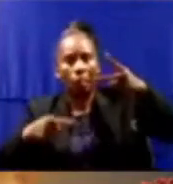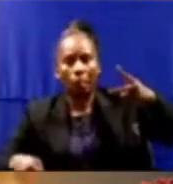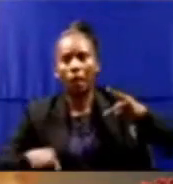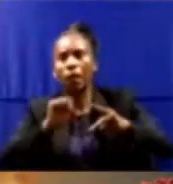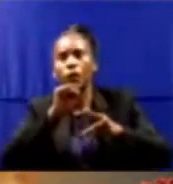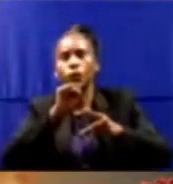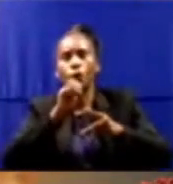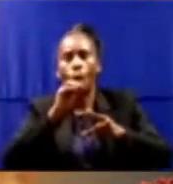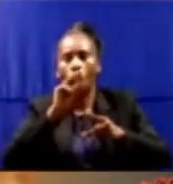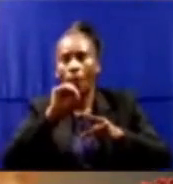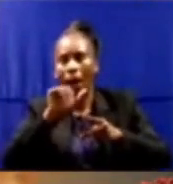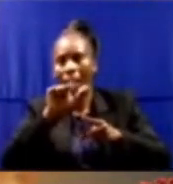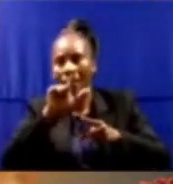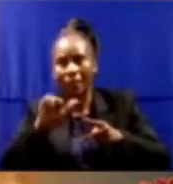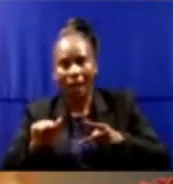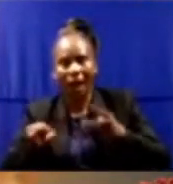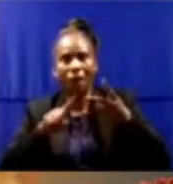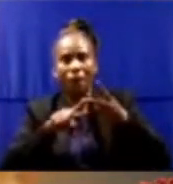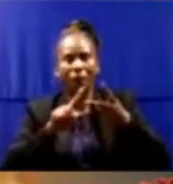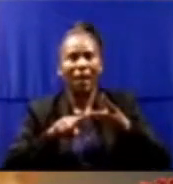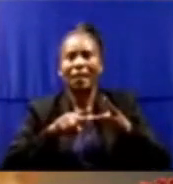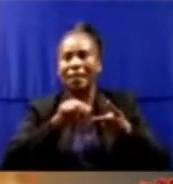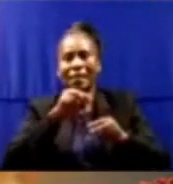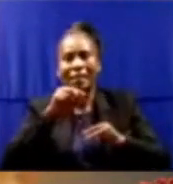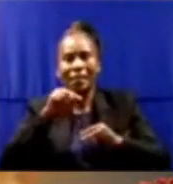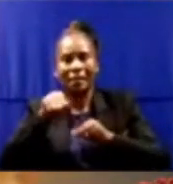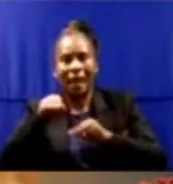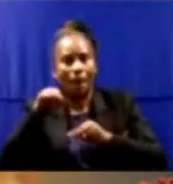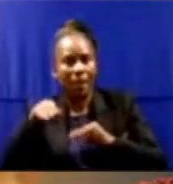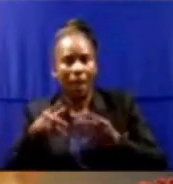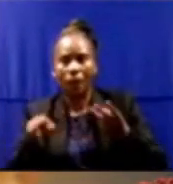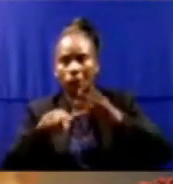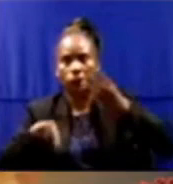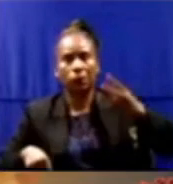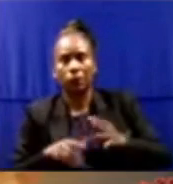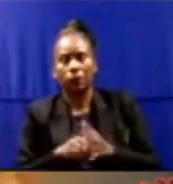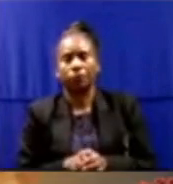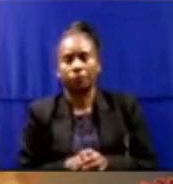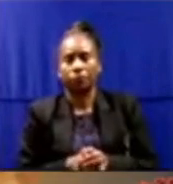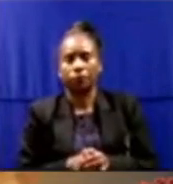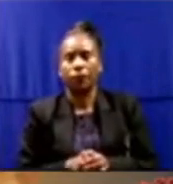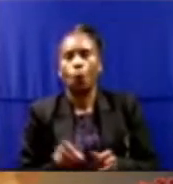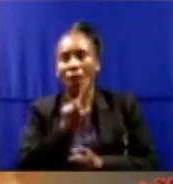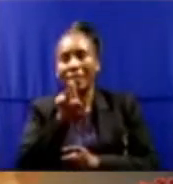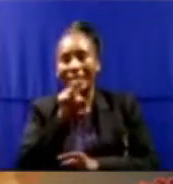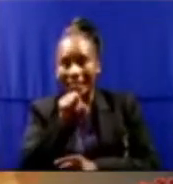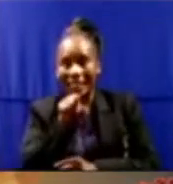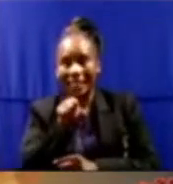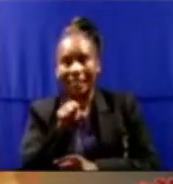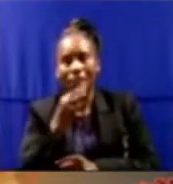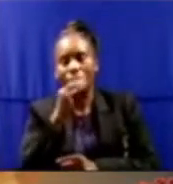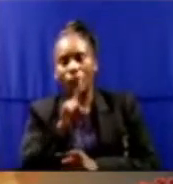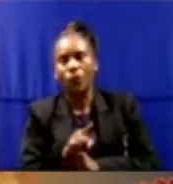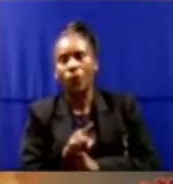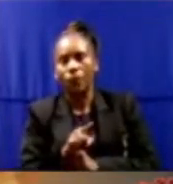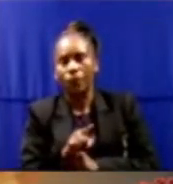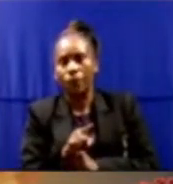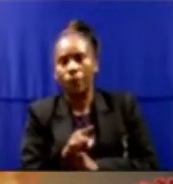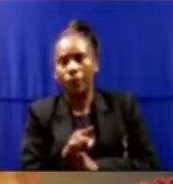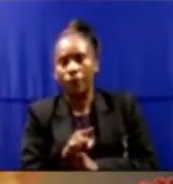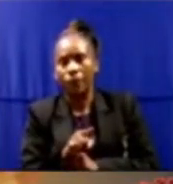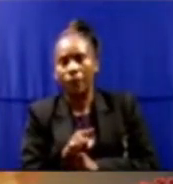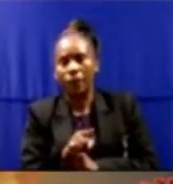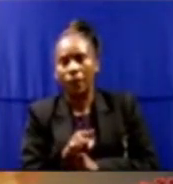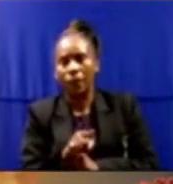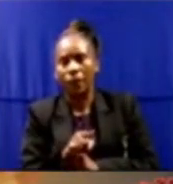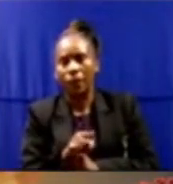Africans want to know when they're getting vaccinated and you have failed them. So my question is, Mr. President, given that you've now imperiled the lives of